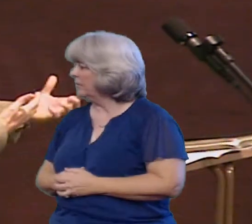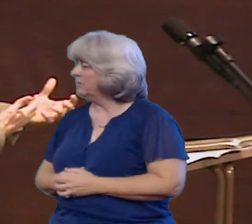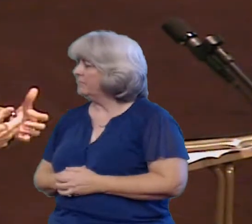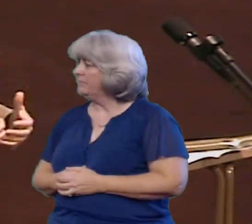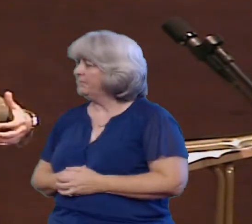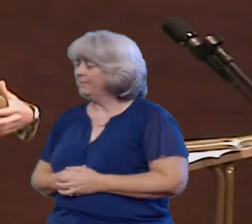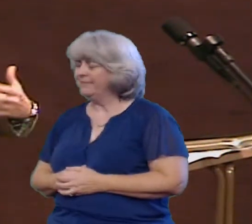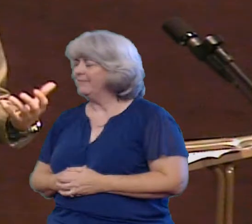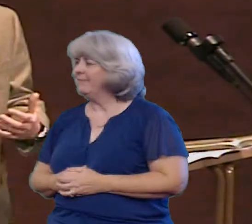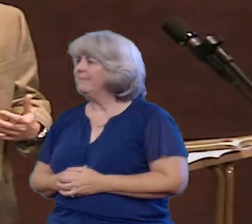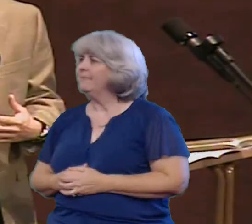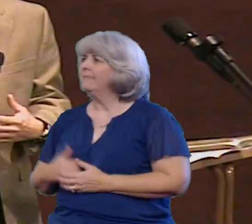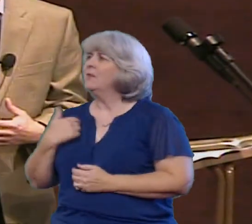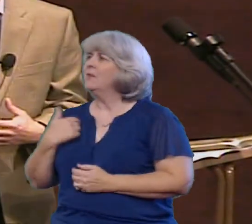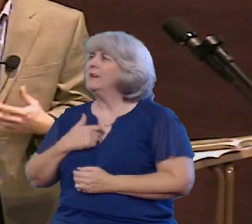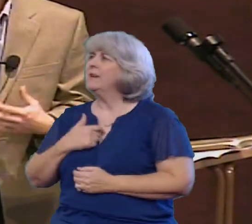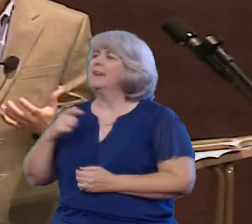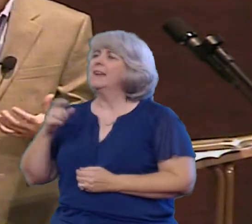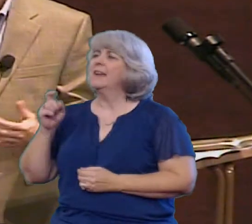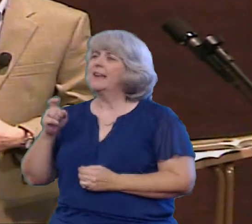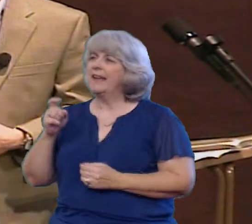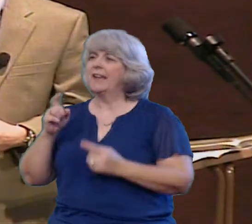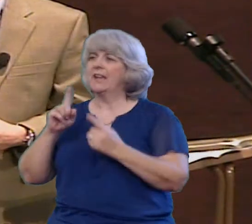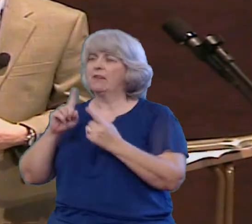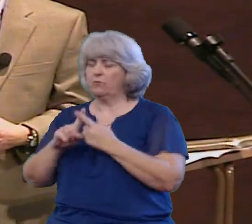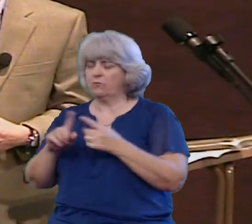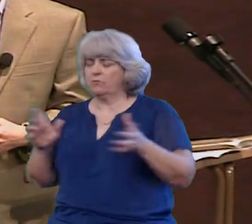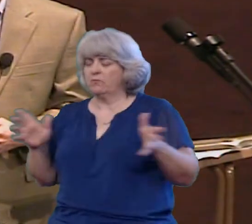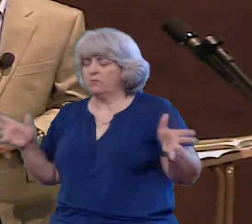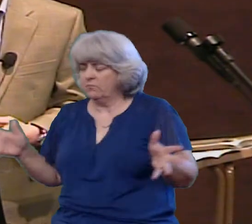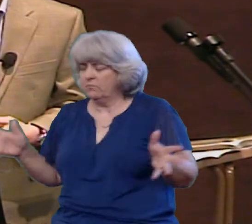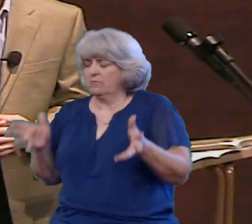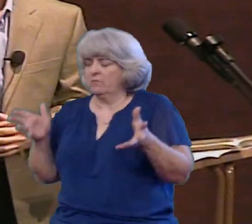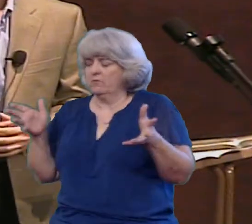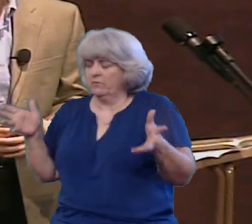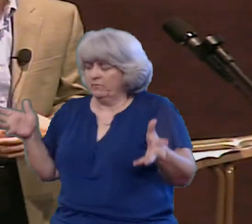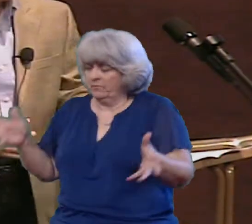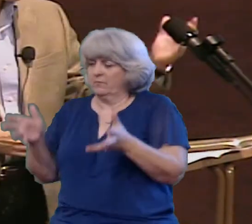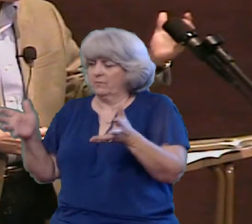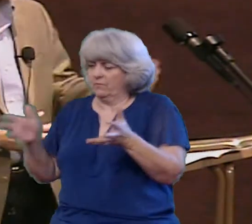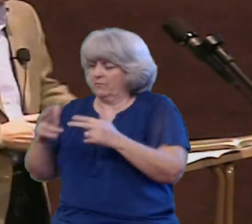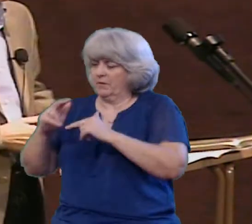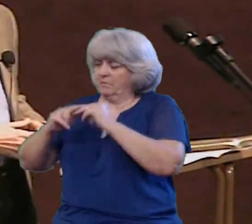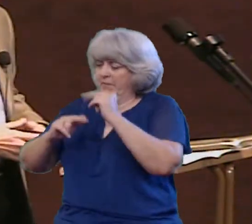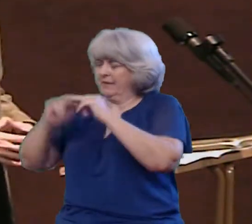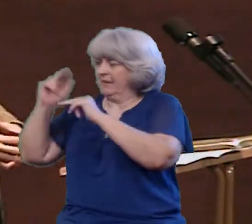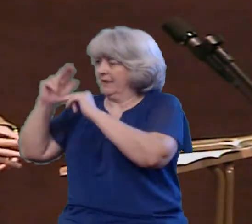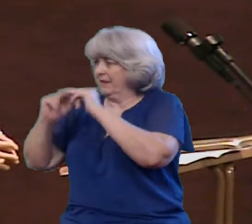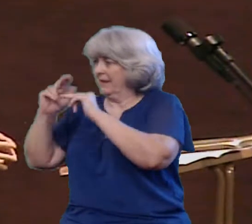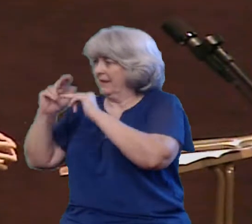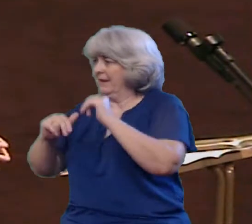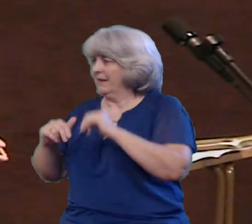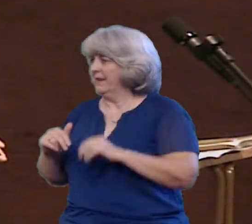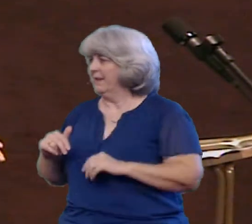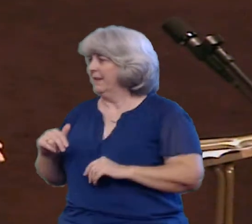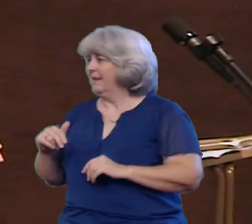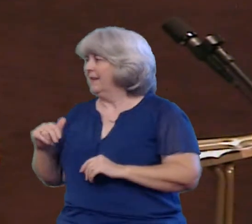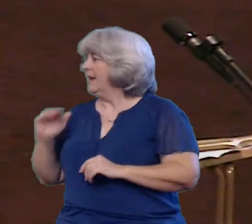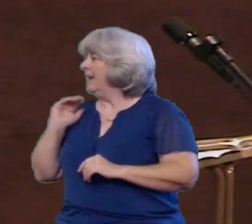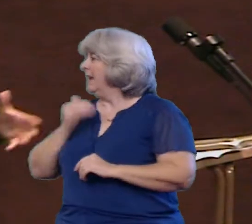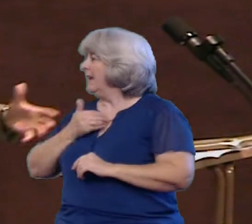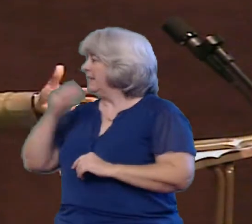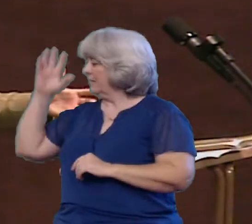focused on building up And encouraging one another Some of us guys have a text message that we get every morning